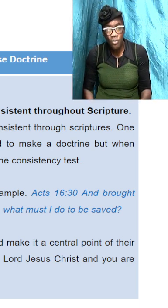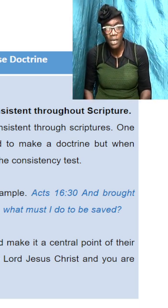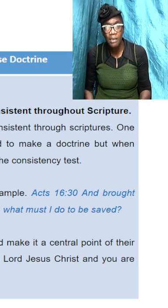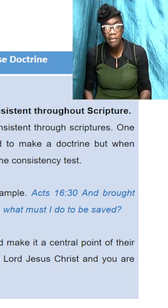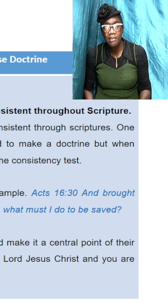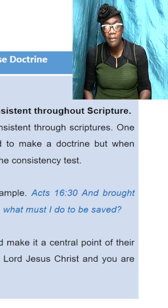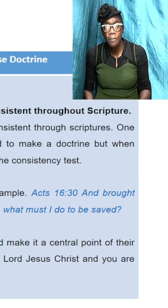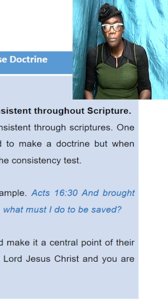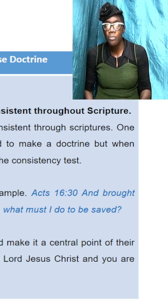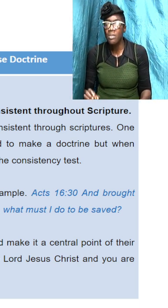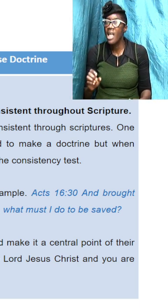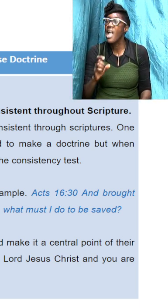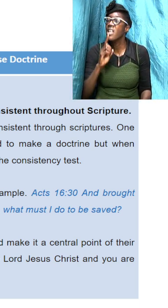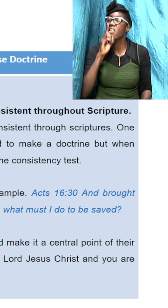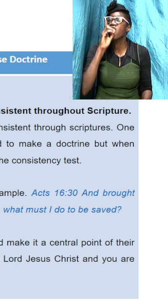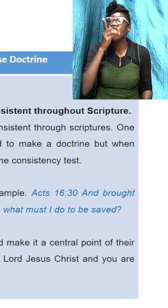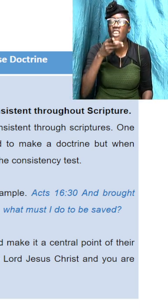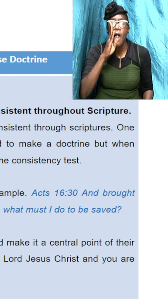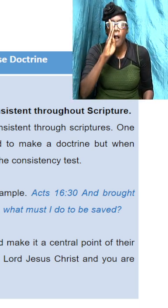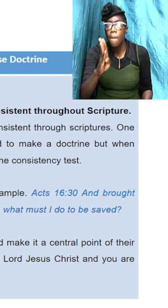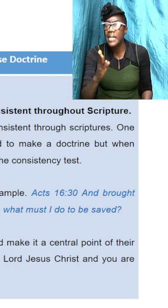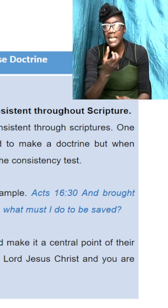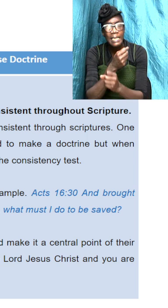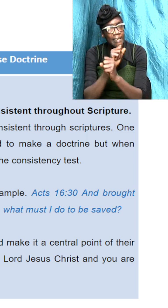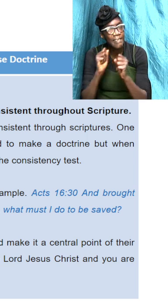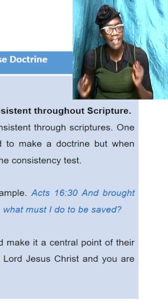and he shall be saved